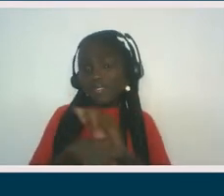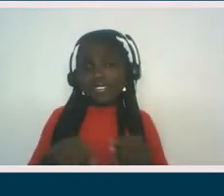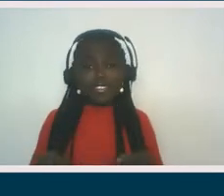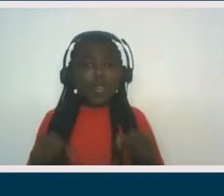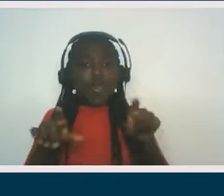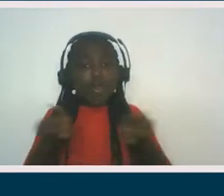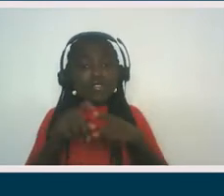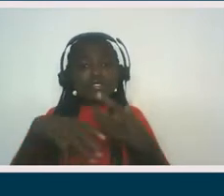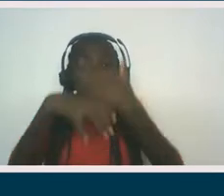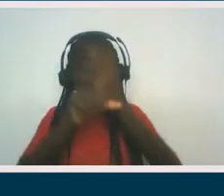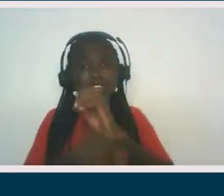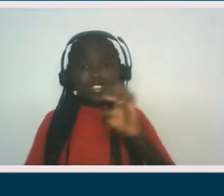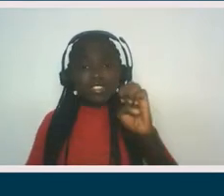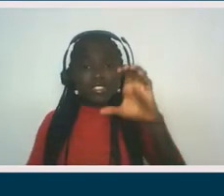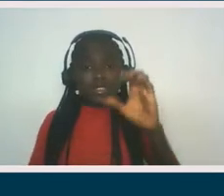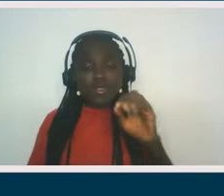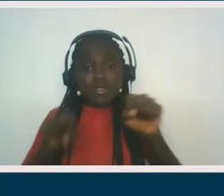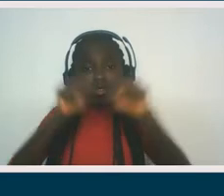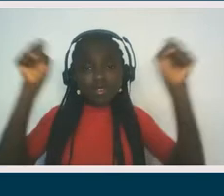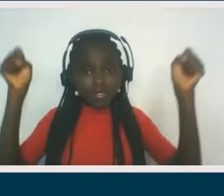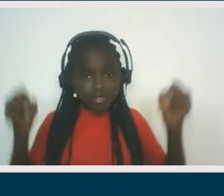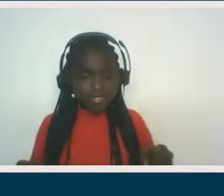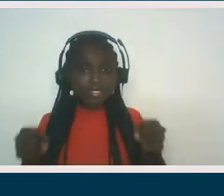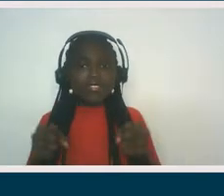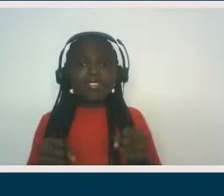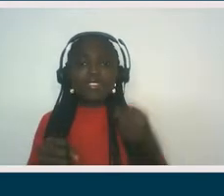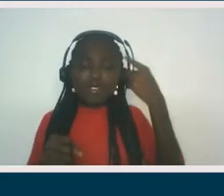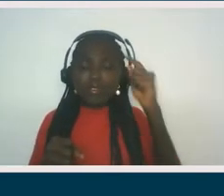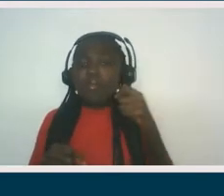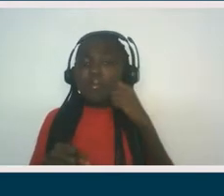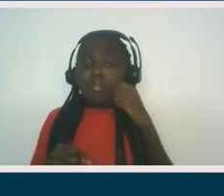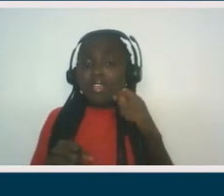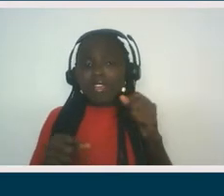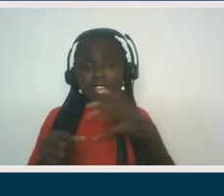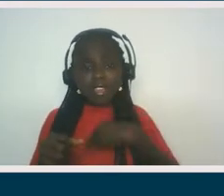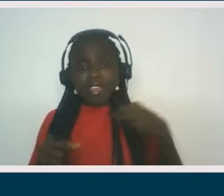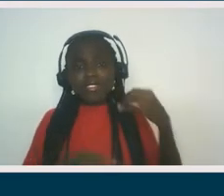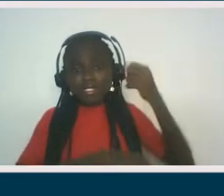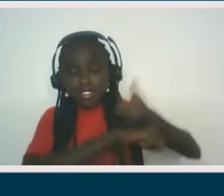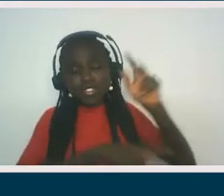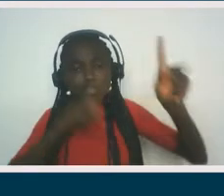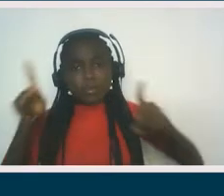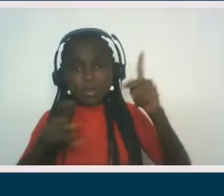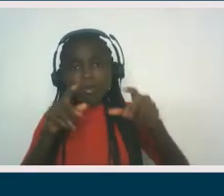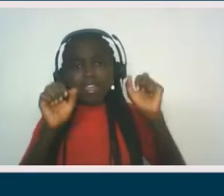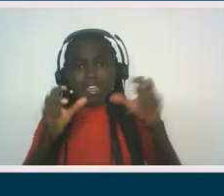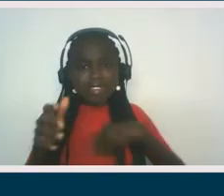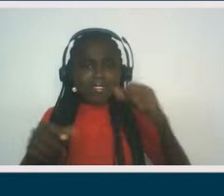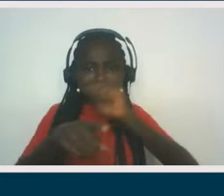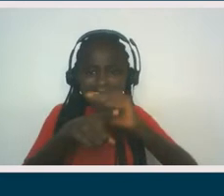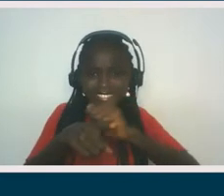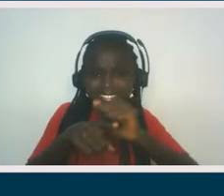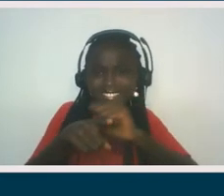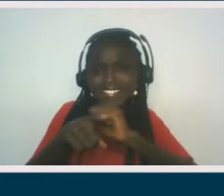neurodivergent, Black and Indigenous, communal, and taking into practice, into